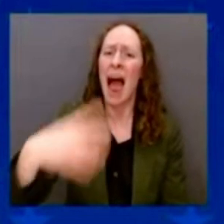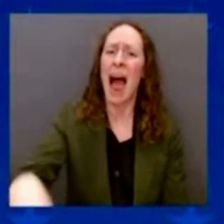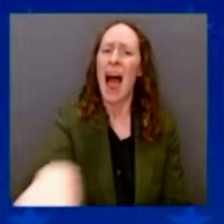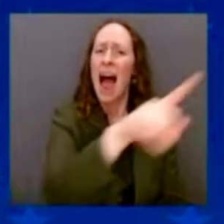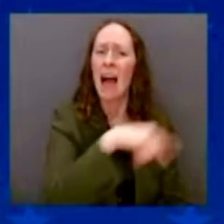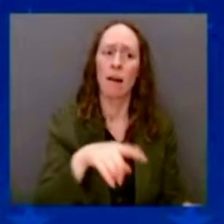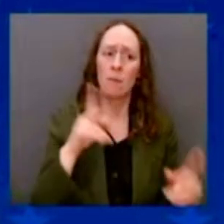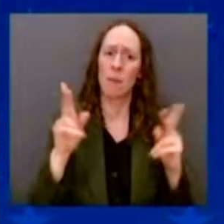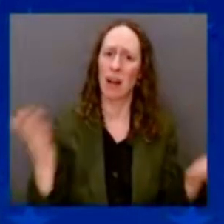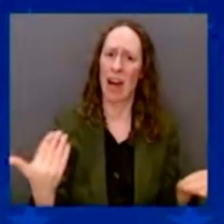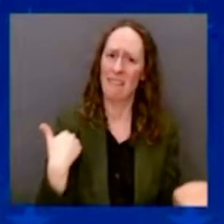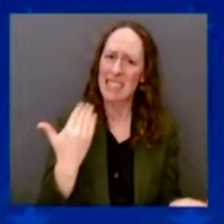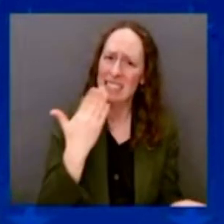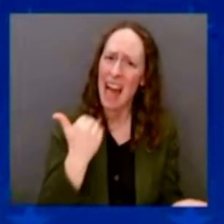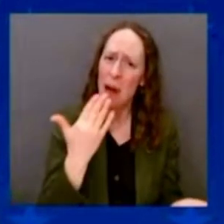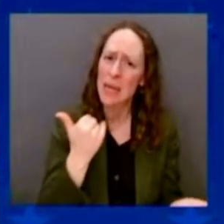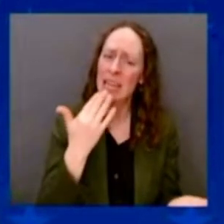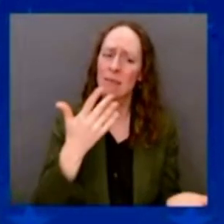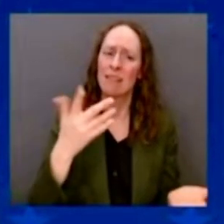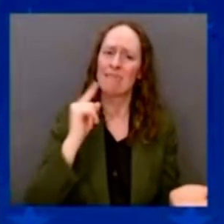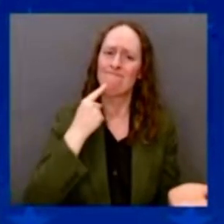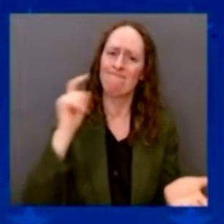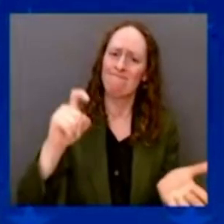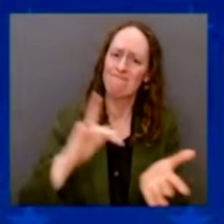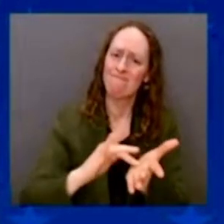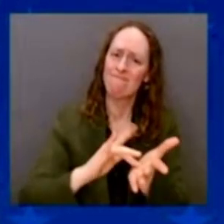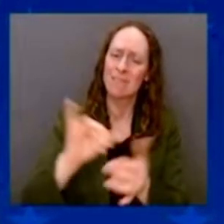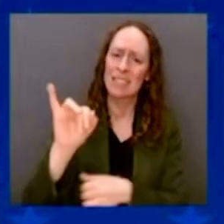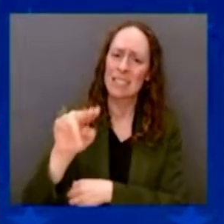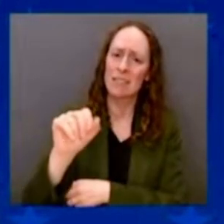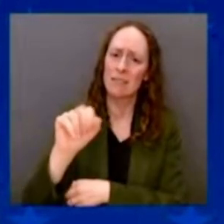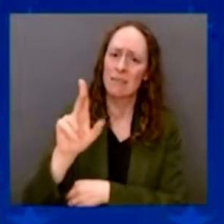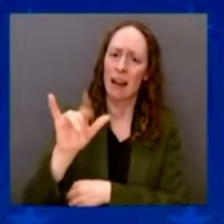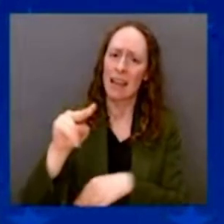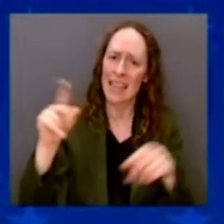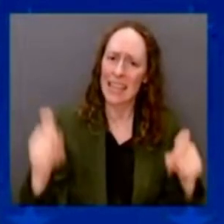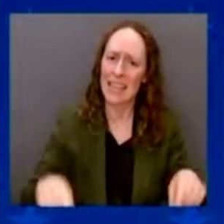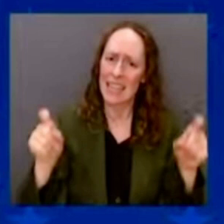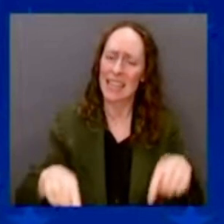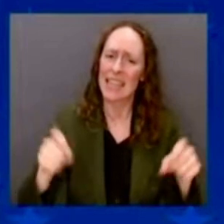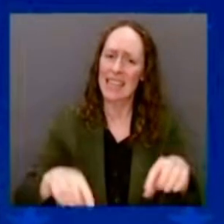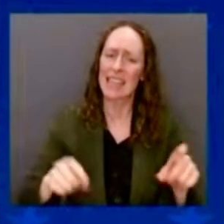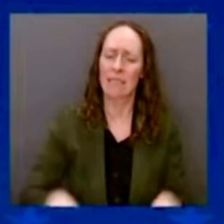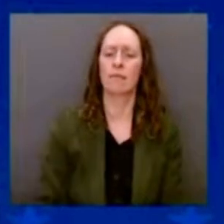How many people know somebody who needs insulin for their diabetes? Raise your hand.